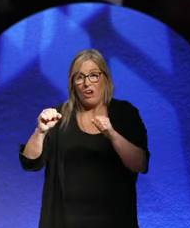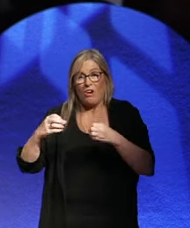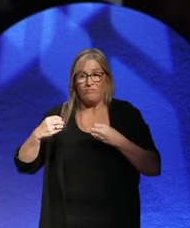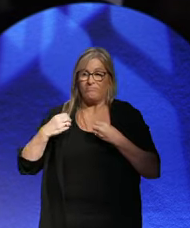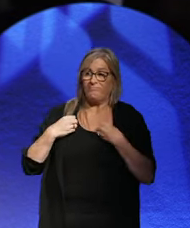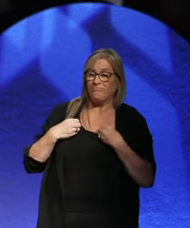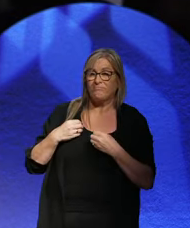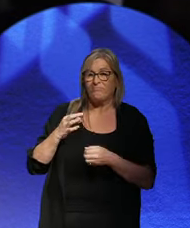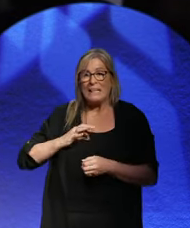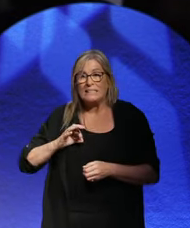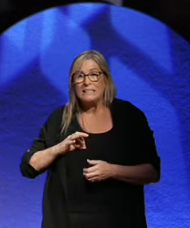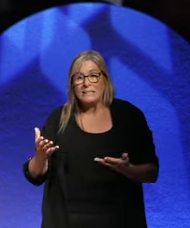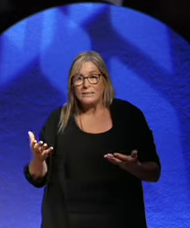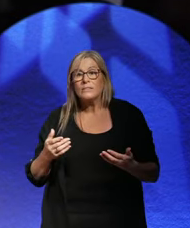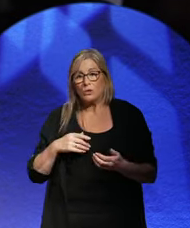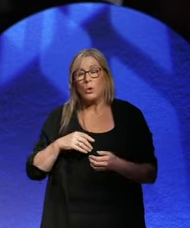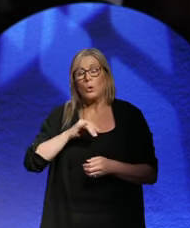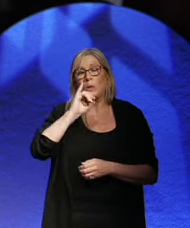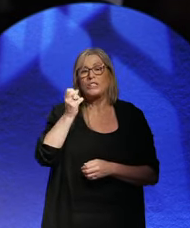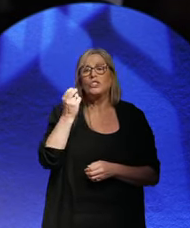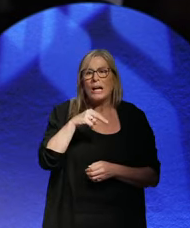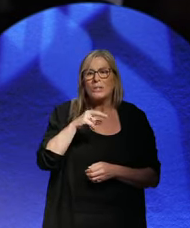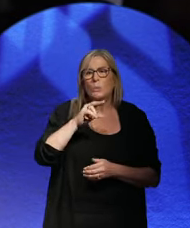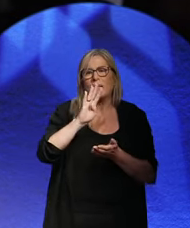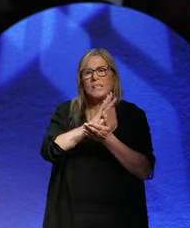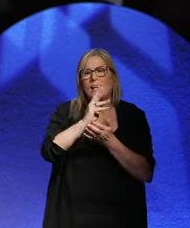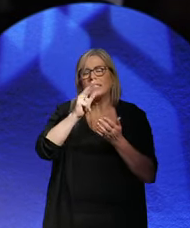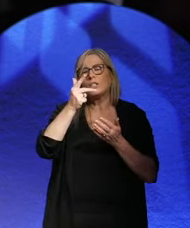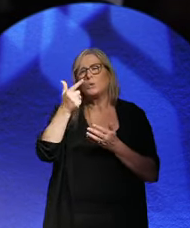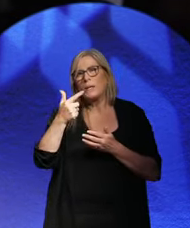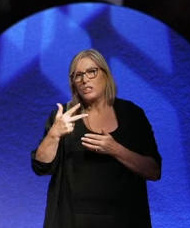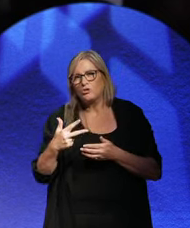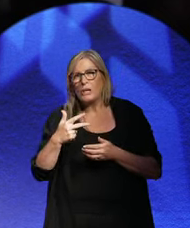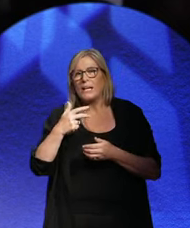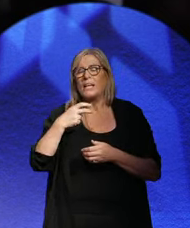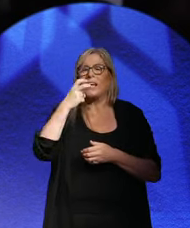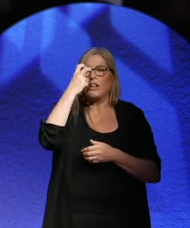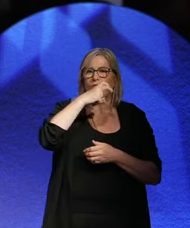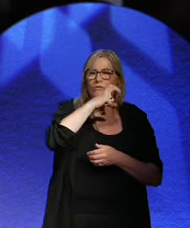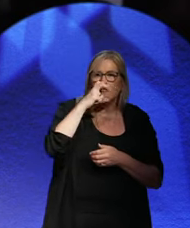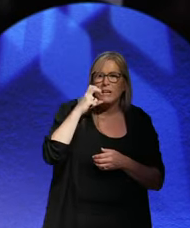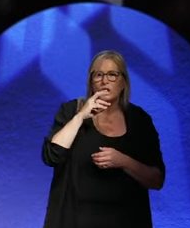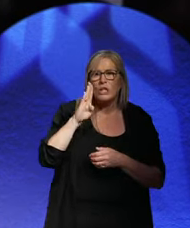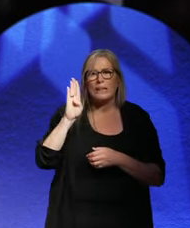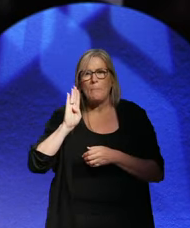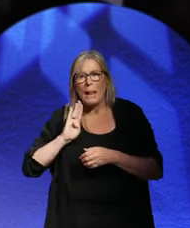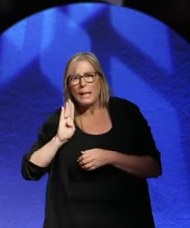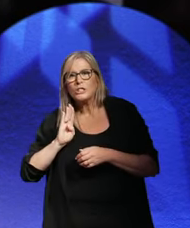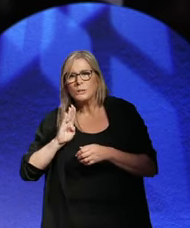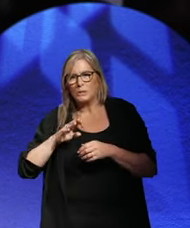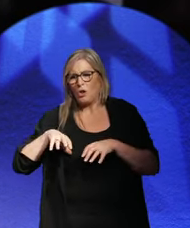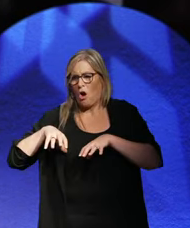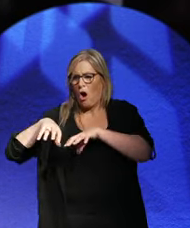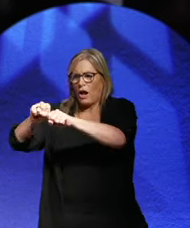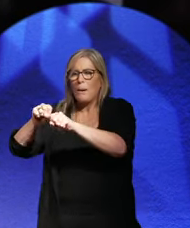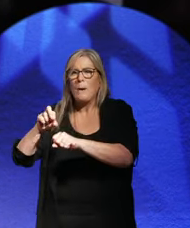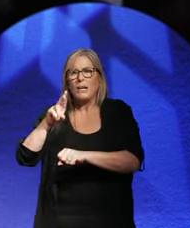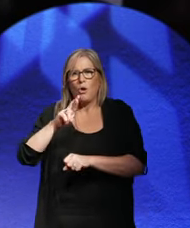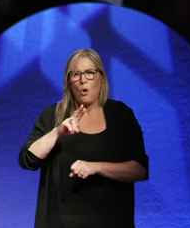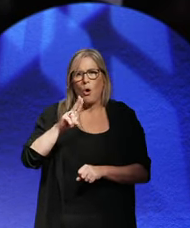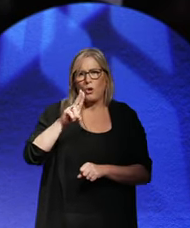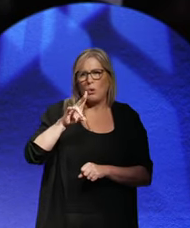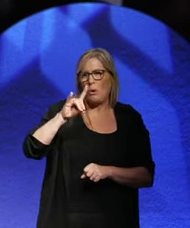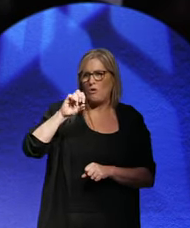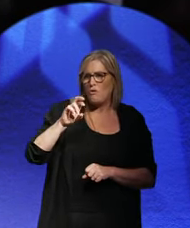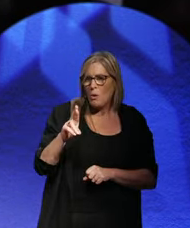did in January 1923. The French and the Belgians occupied the Ruhr. So what would be what would